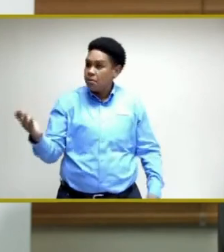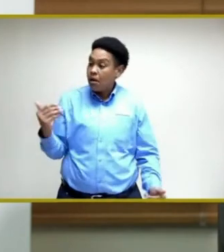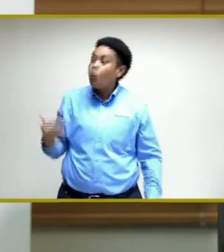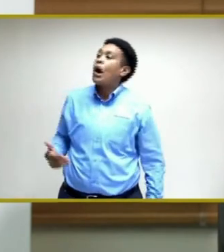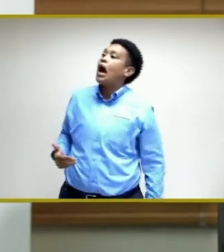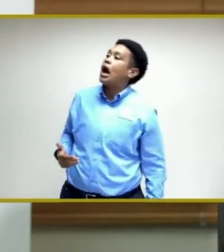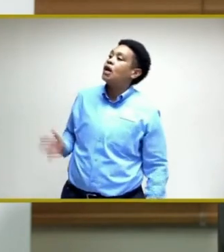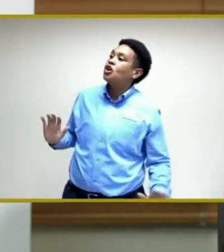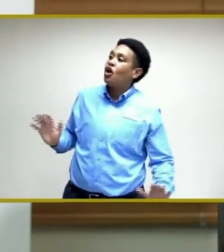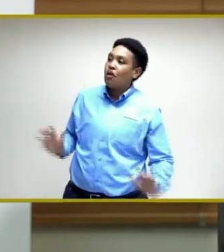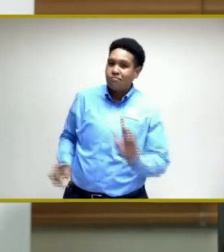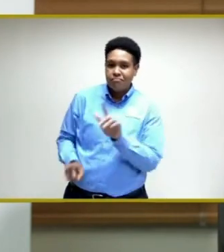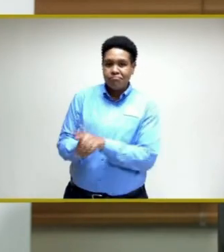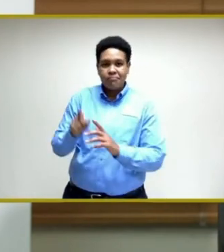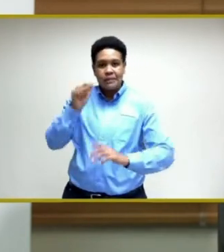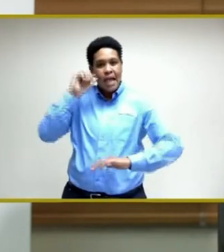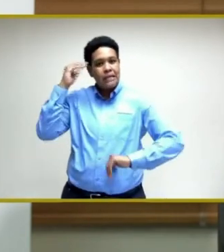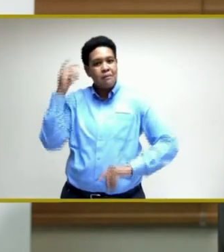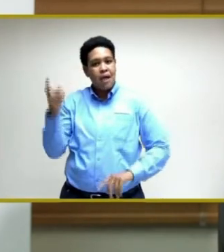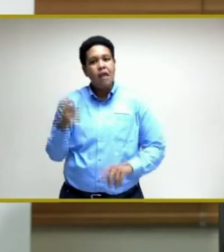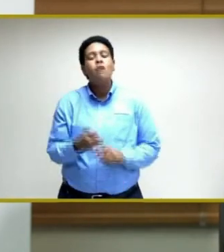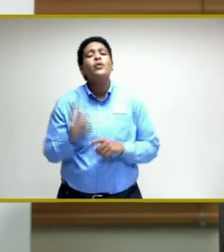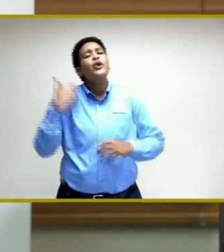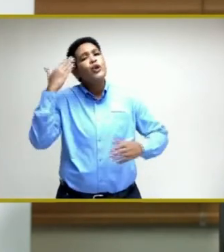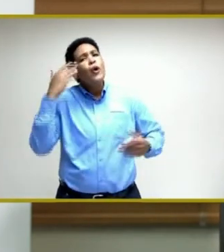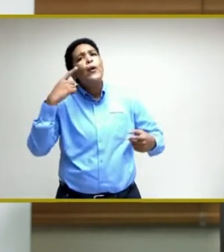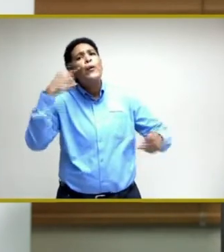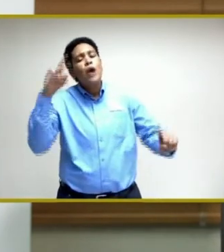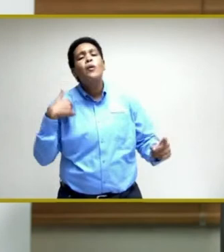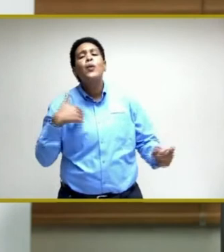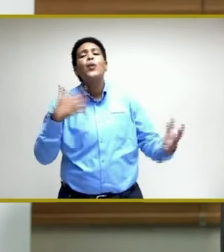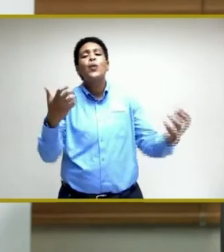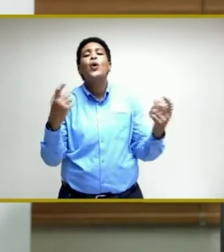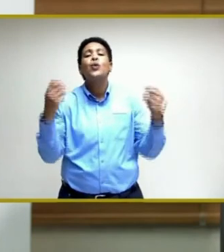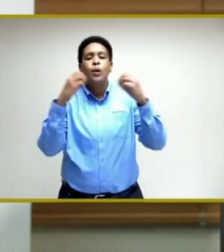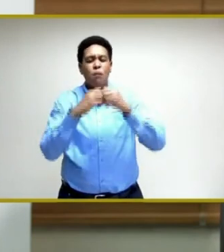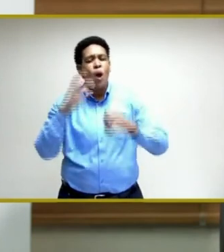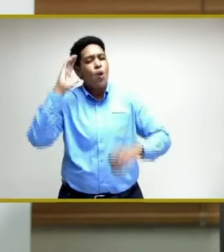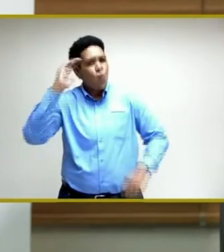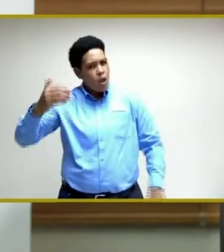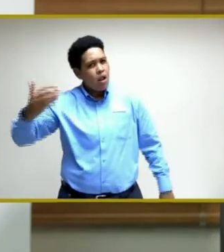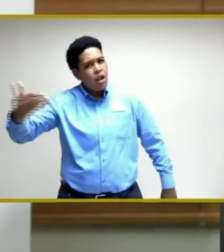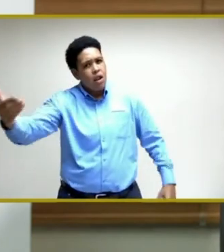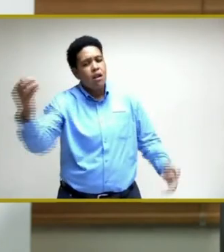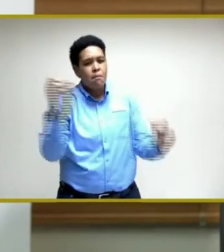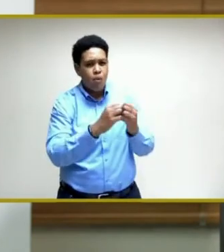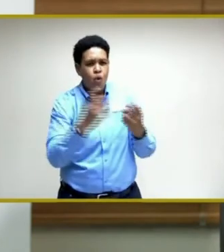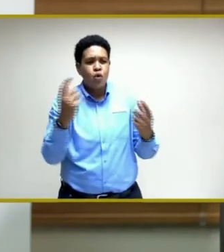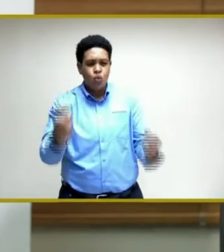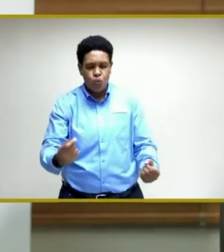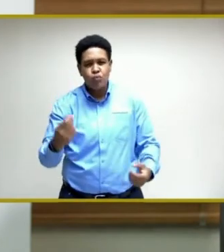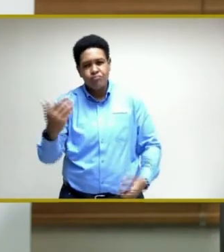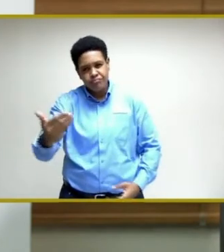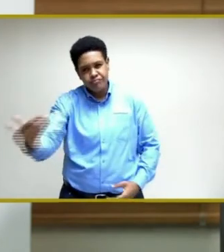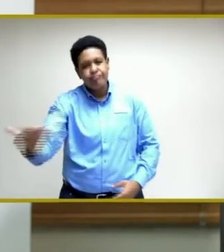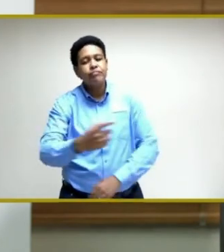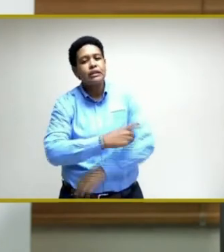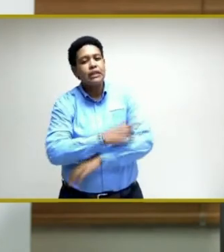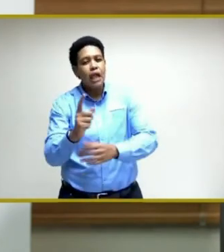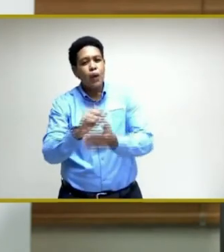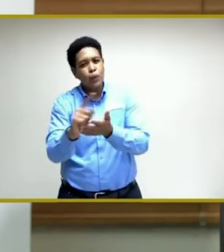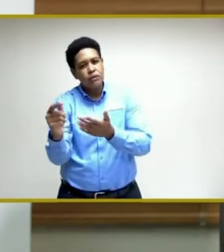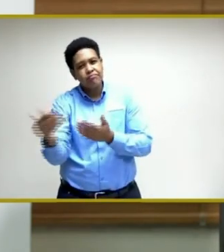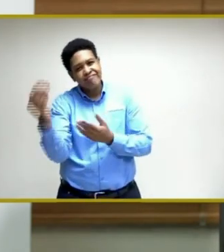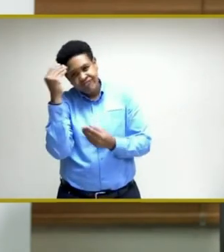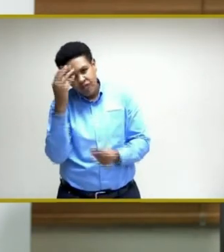it is workable. And we want to do more of it, and we'll be doing more of it in the days and weeks to come.